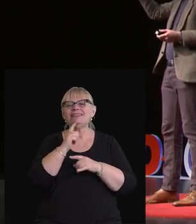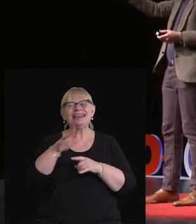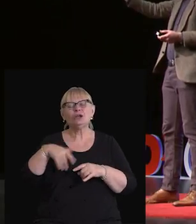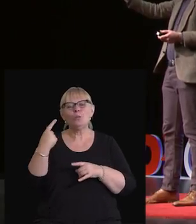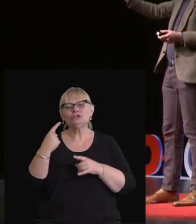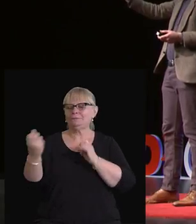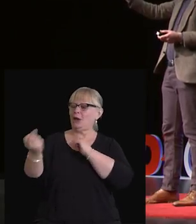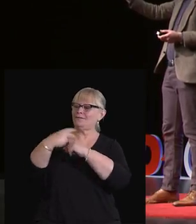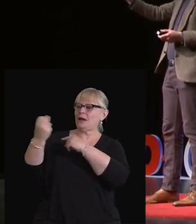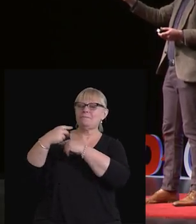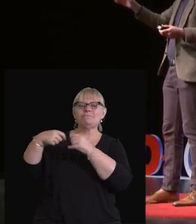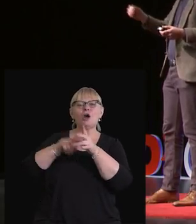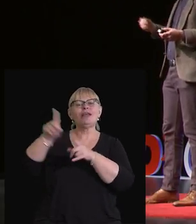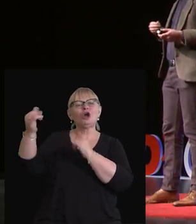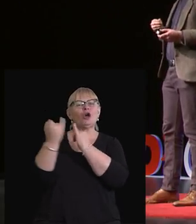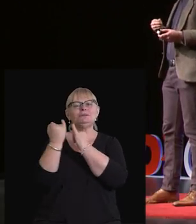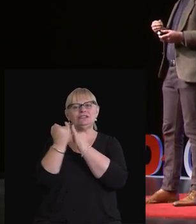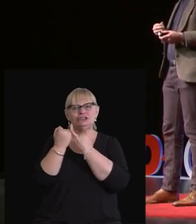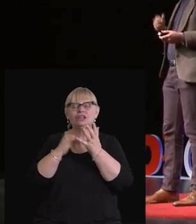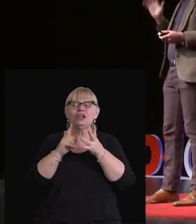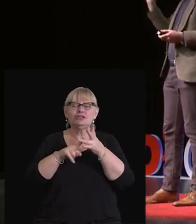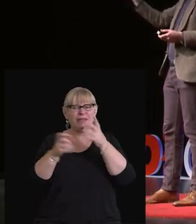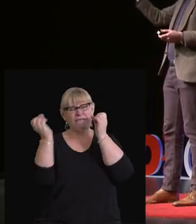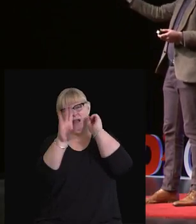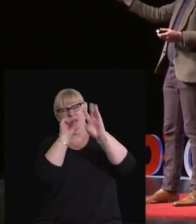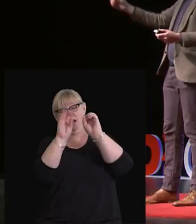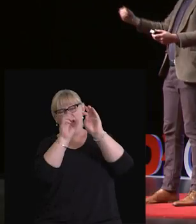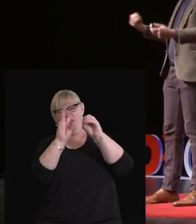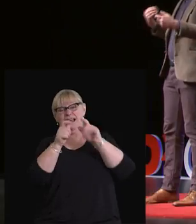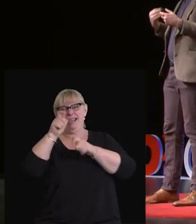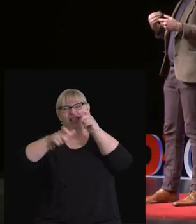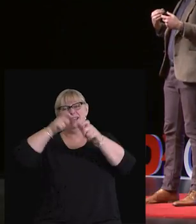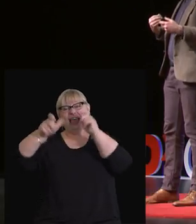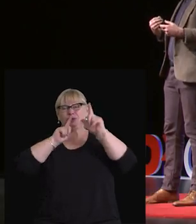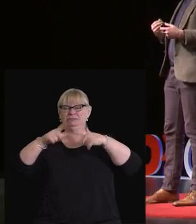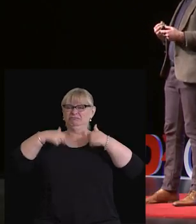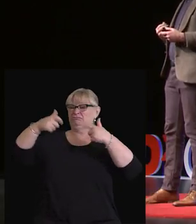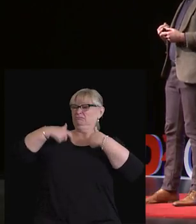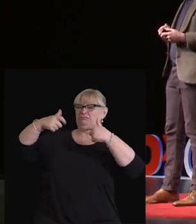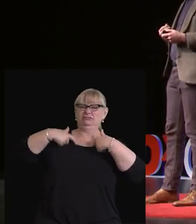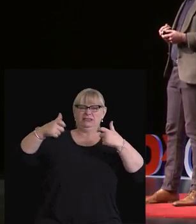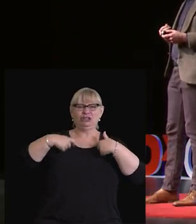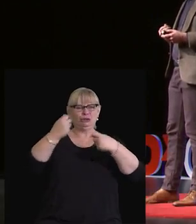out by the competition. So they feel like they're only options to shout louder, to big note themselves.